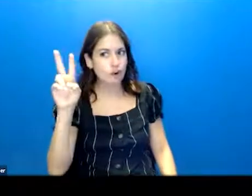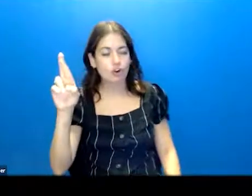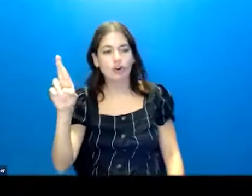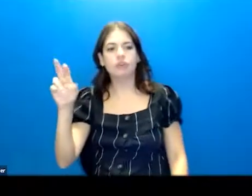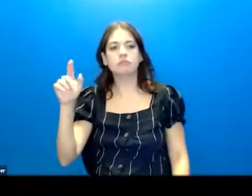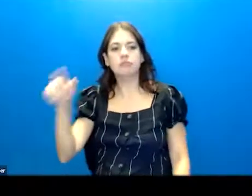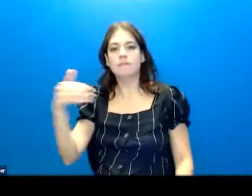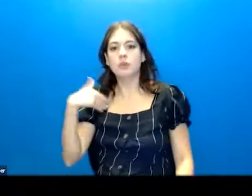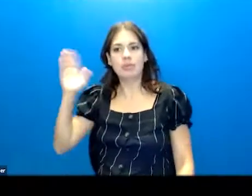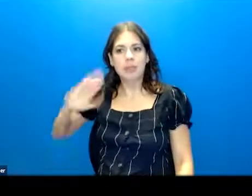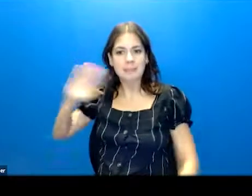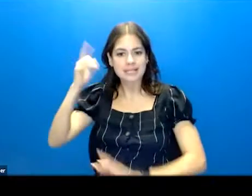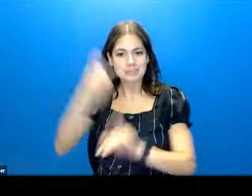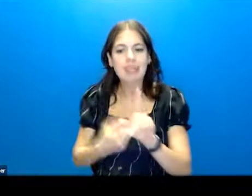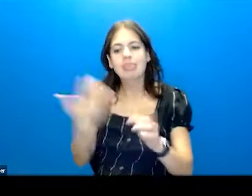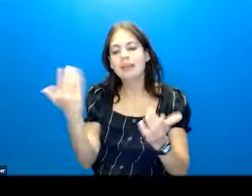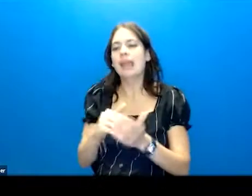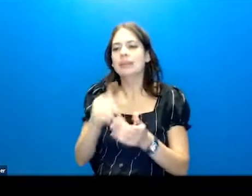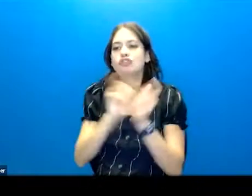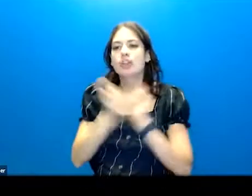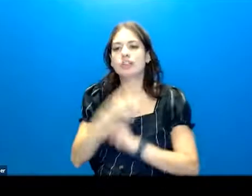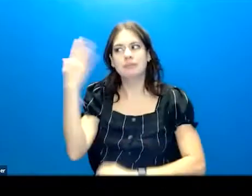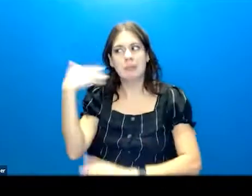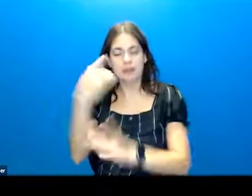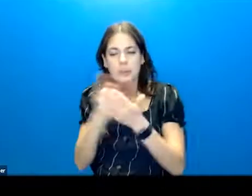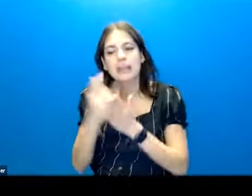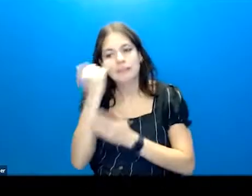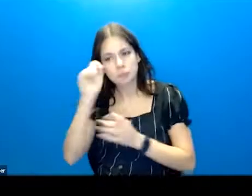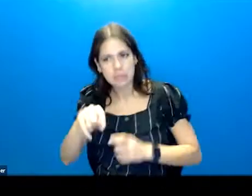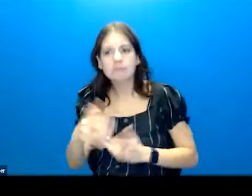Have you in the past month? Again, change it to past week if that's what you need.